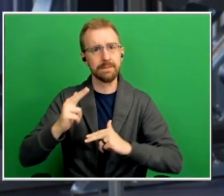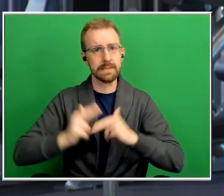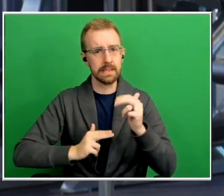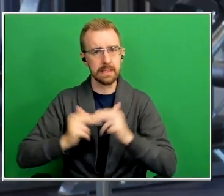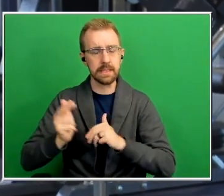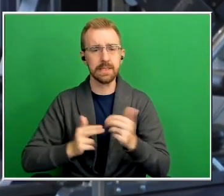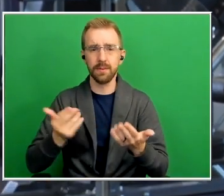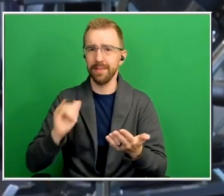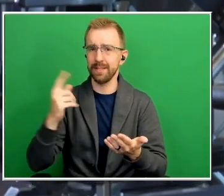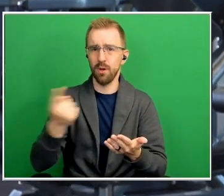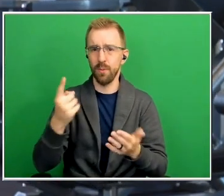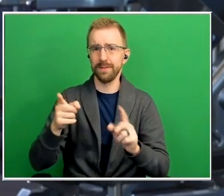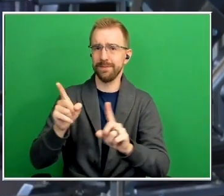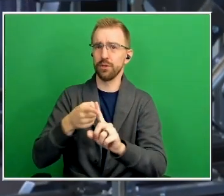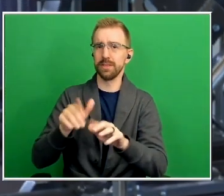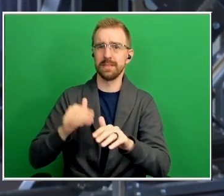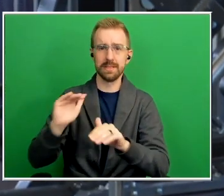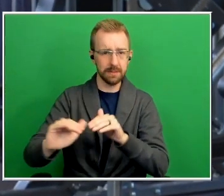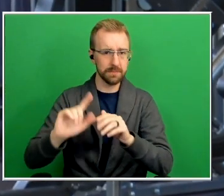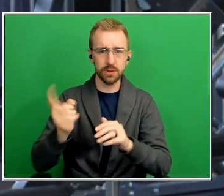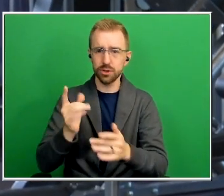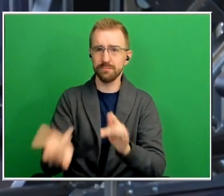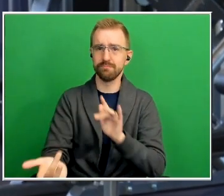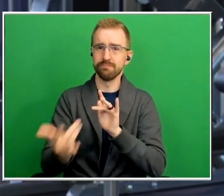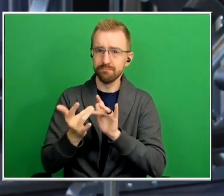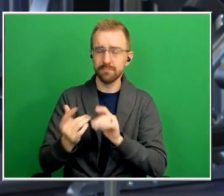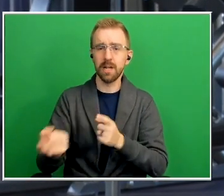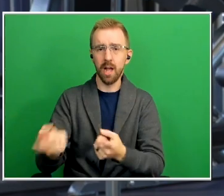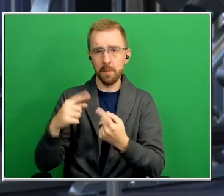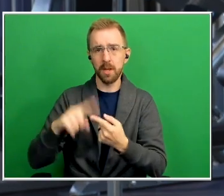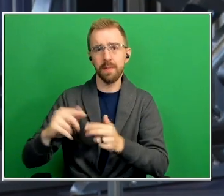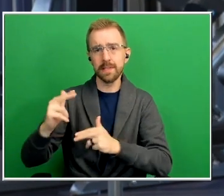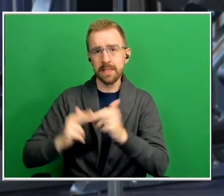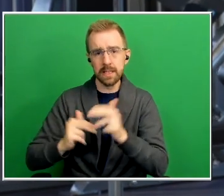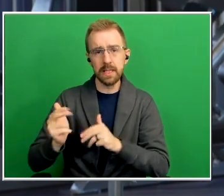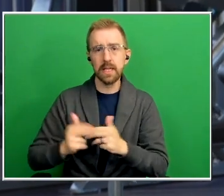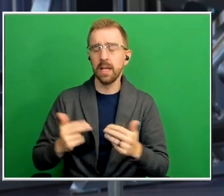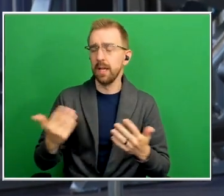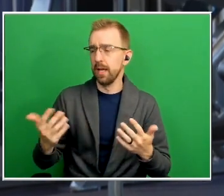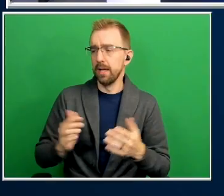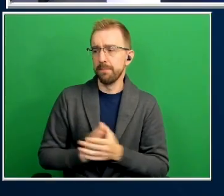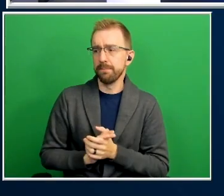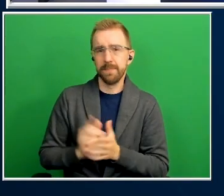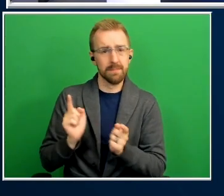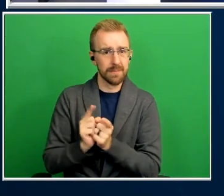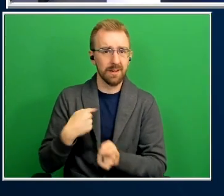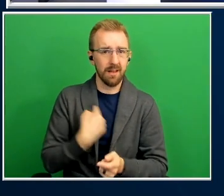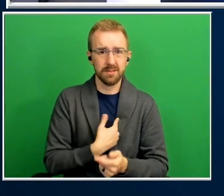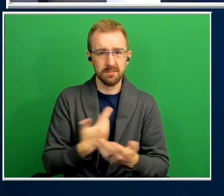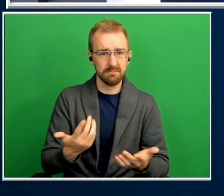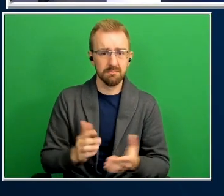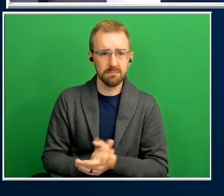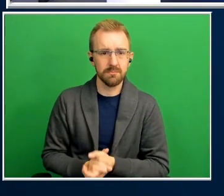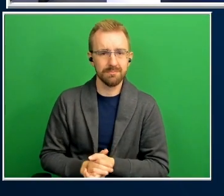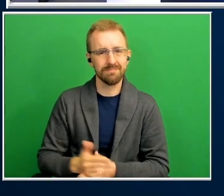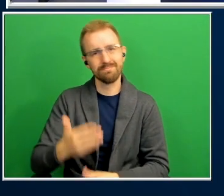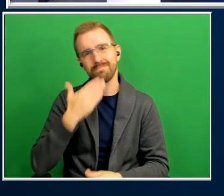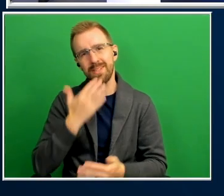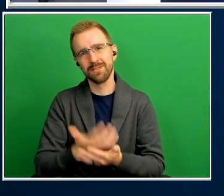first step is just reaching out to us coming out to our facility and meeting us joey thanks so much stick around